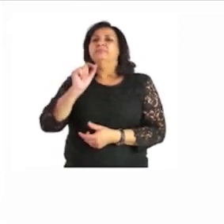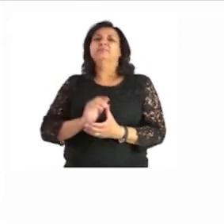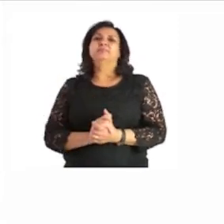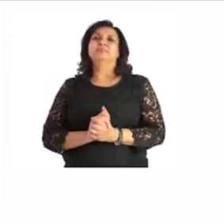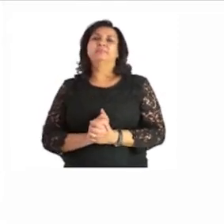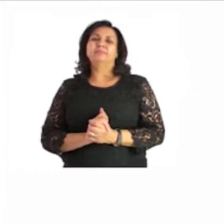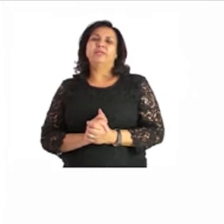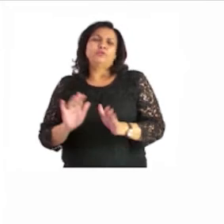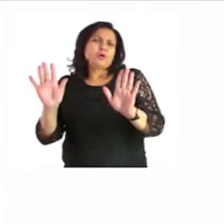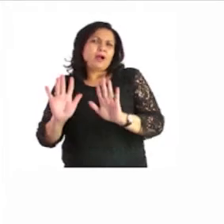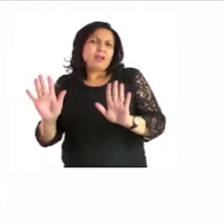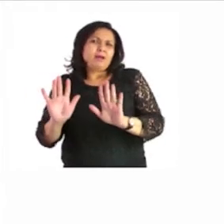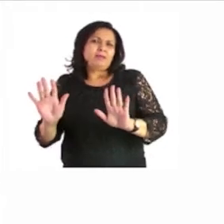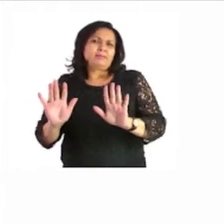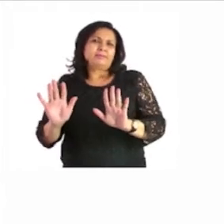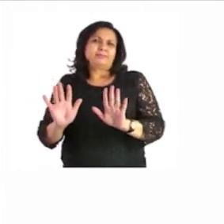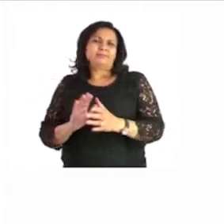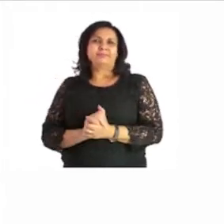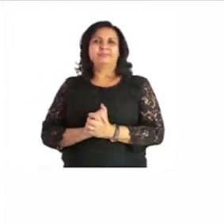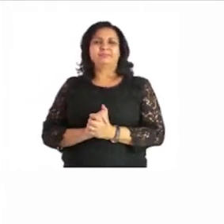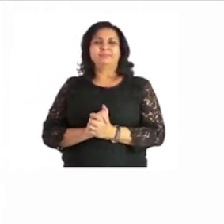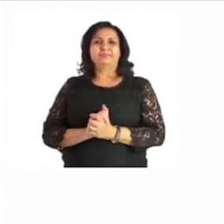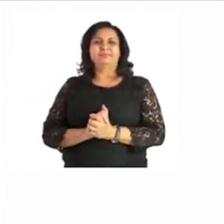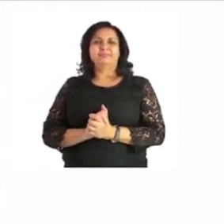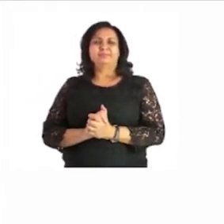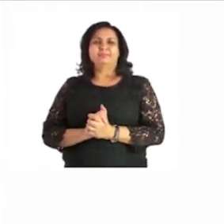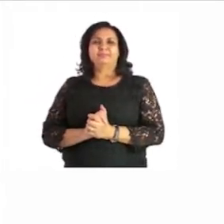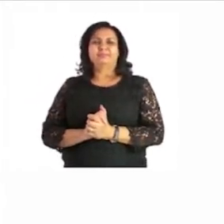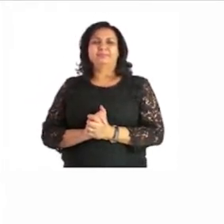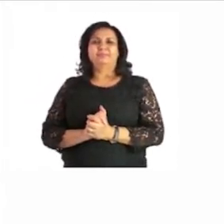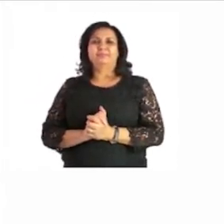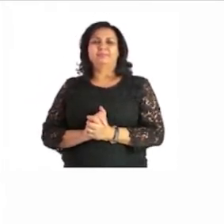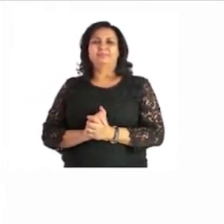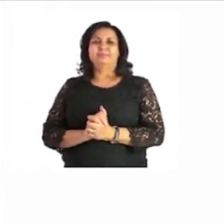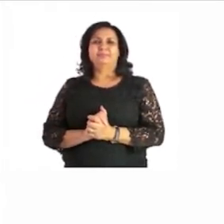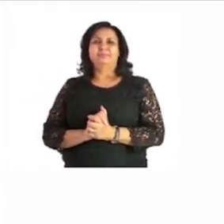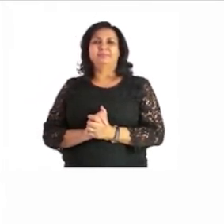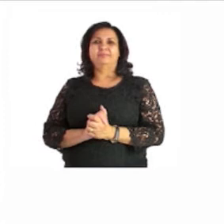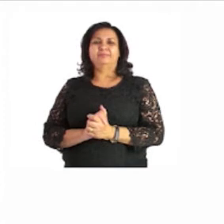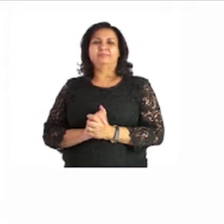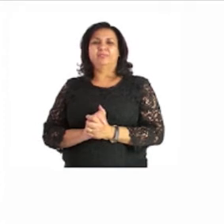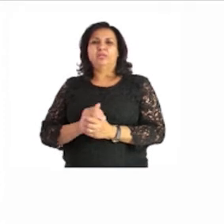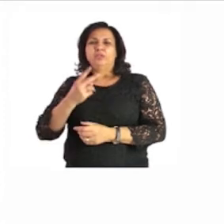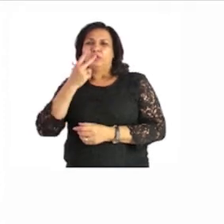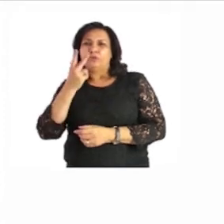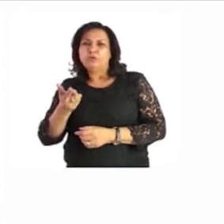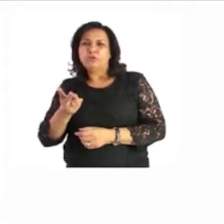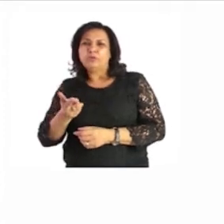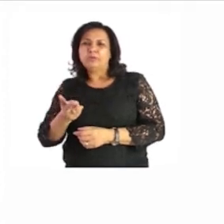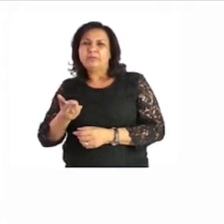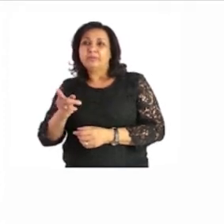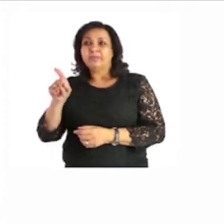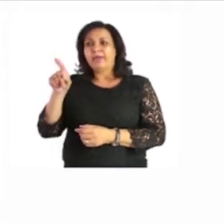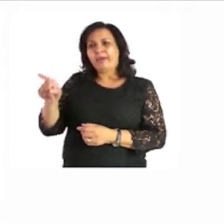can color in of course if the color of your choice well done let's look at the big one next to